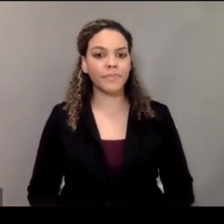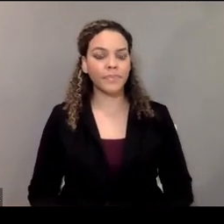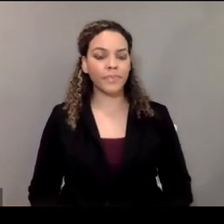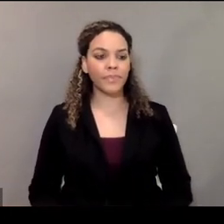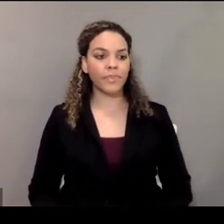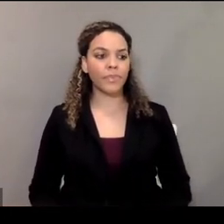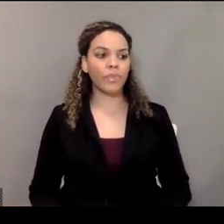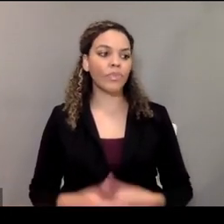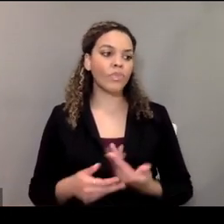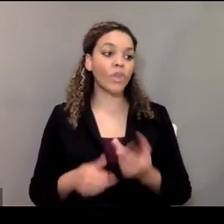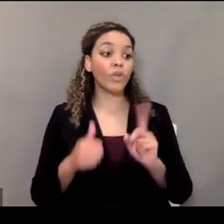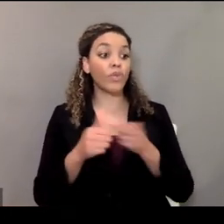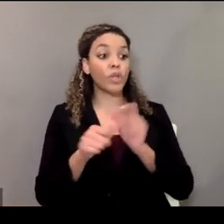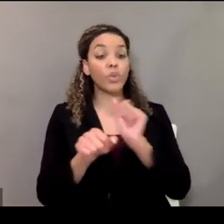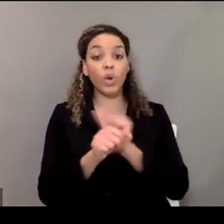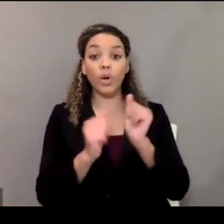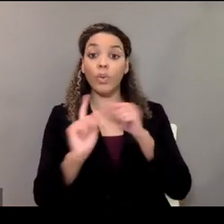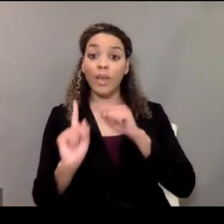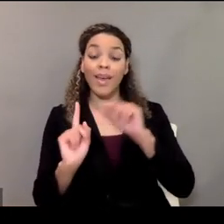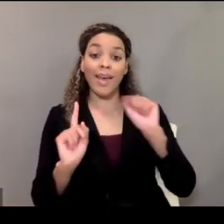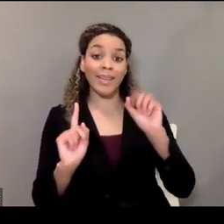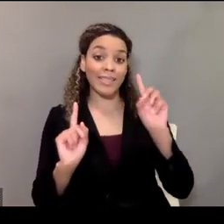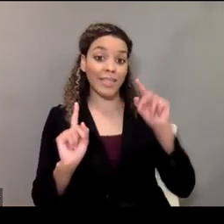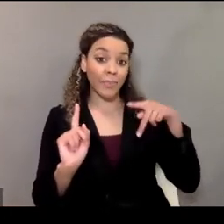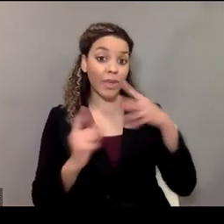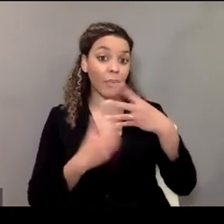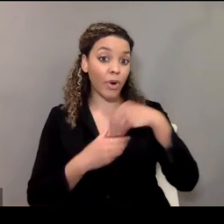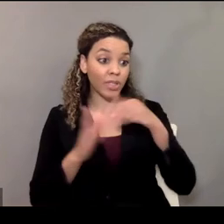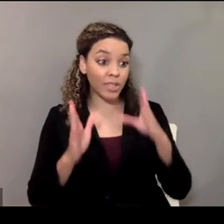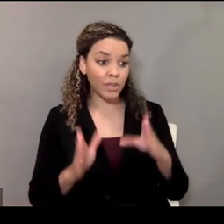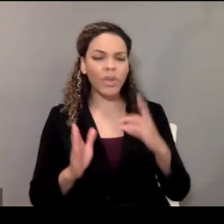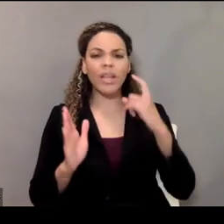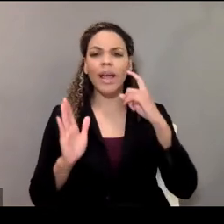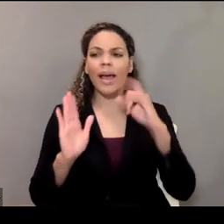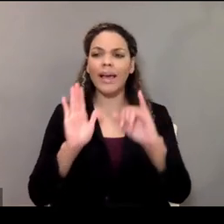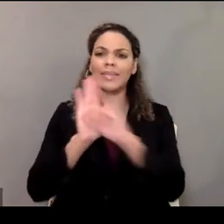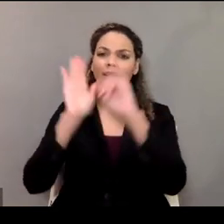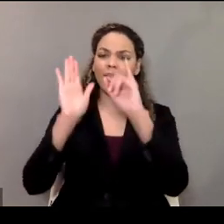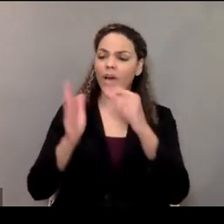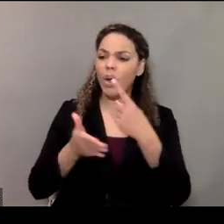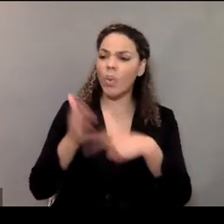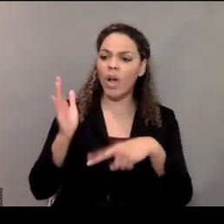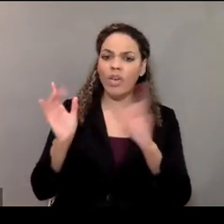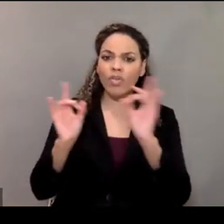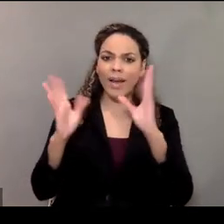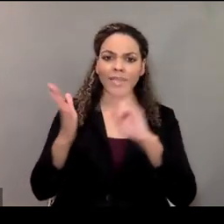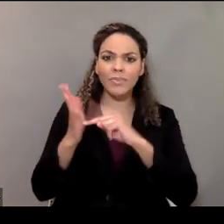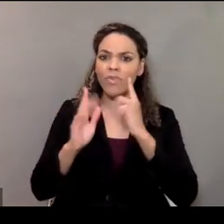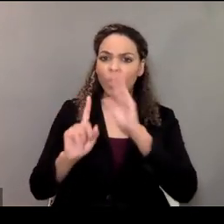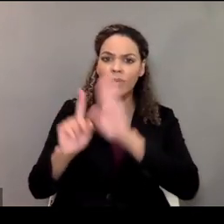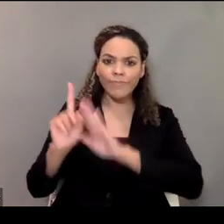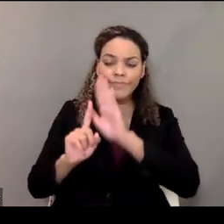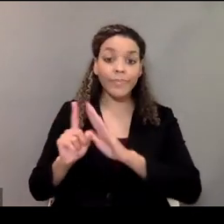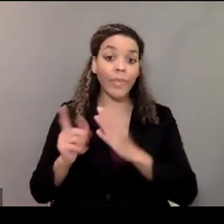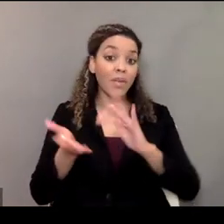First, working with your STP participant to identify what a crisis would be for them. It could be a medical crisis, it could